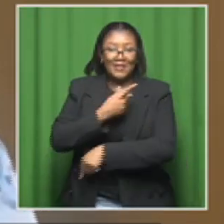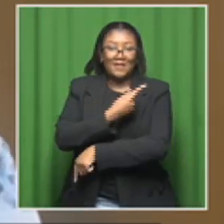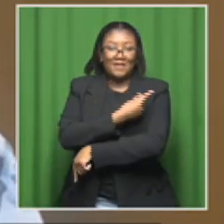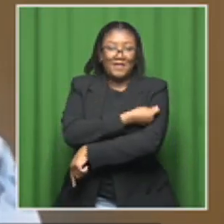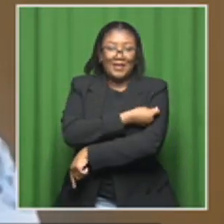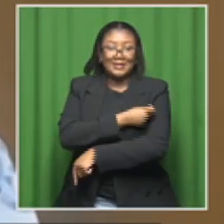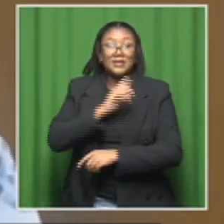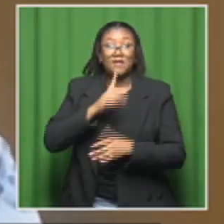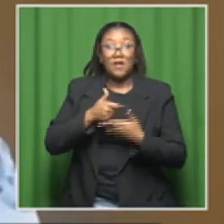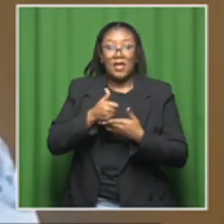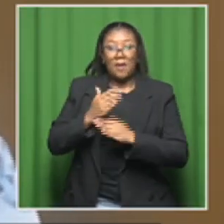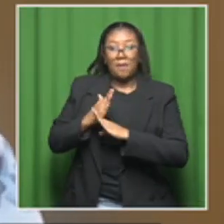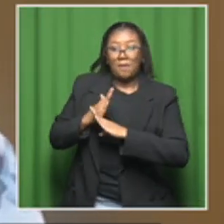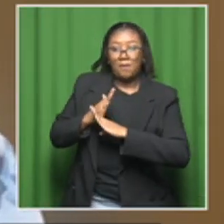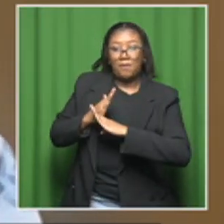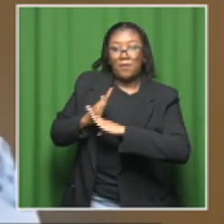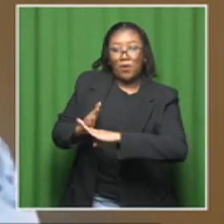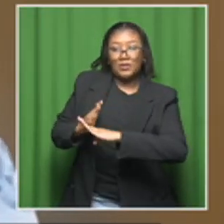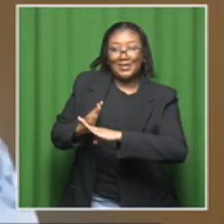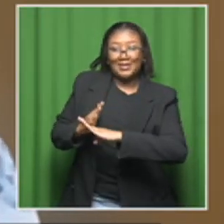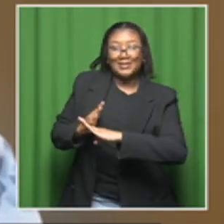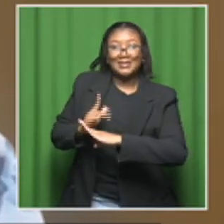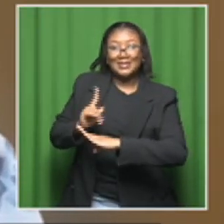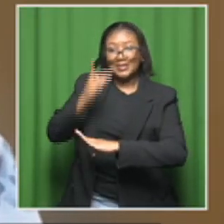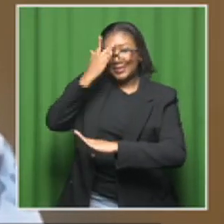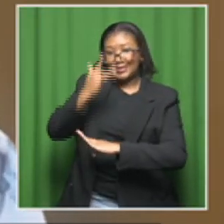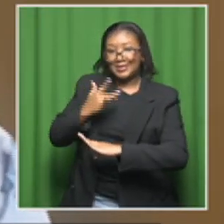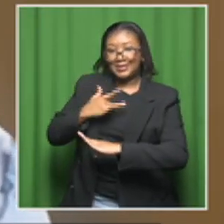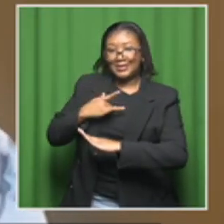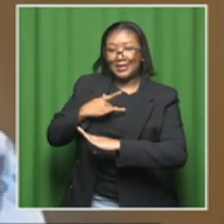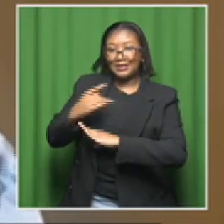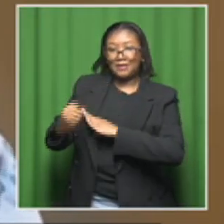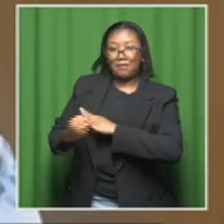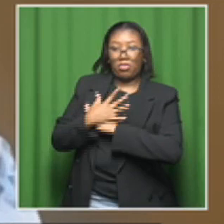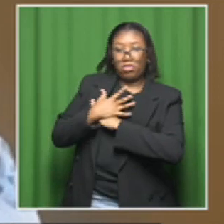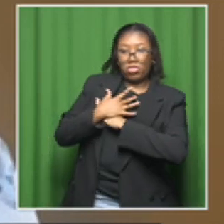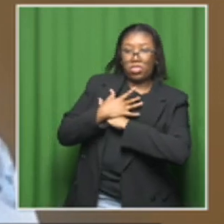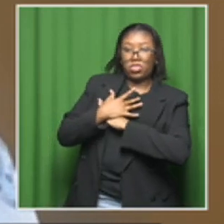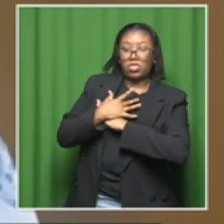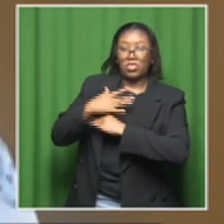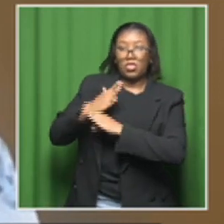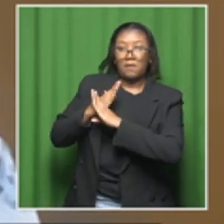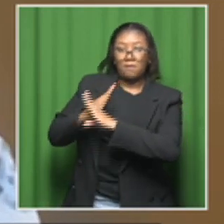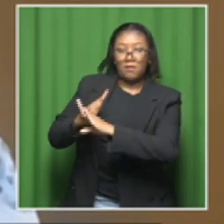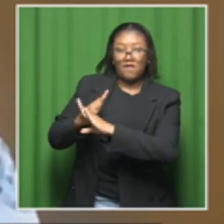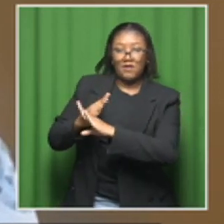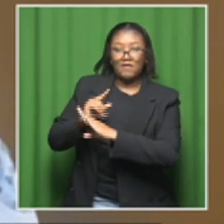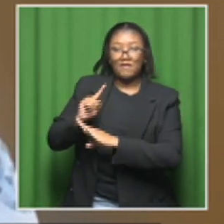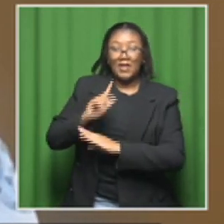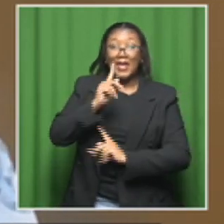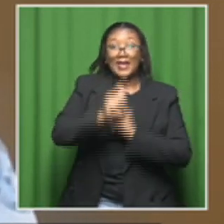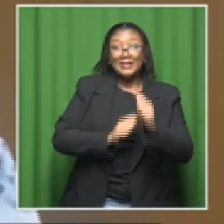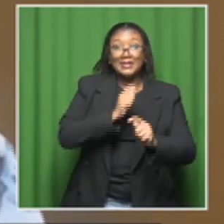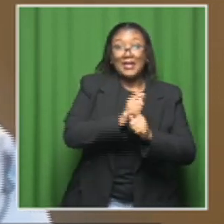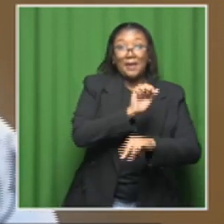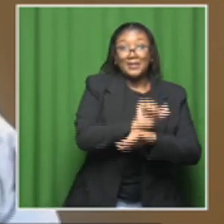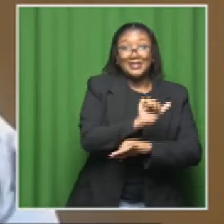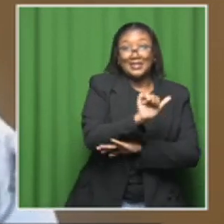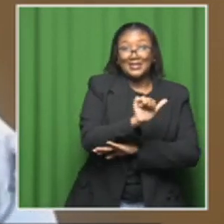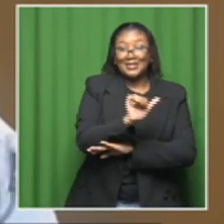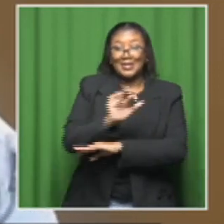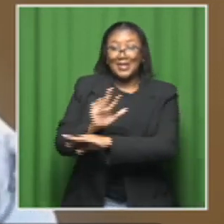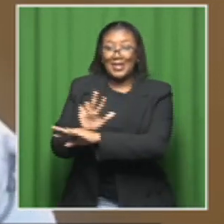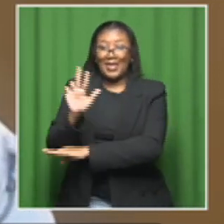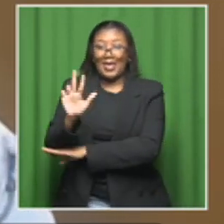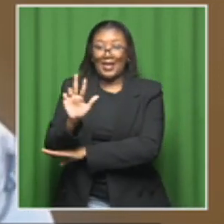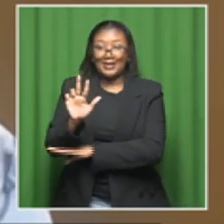who get the vaccine against HPV infection, particularly type 16 and 18. So,